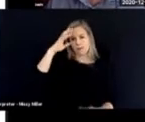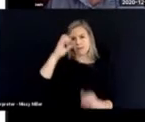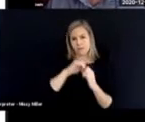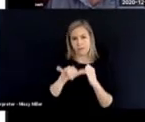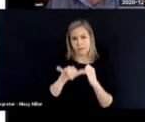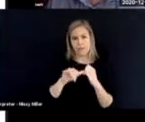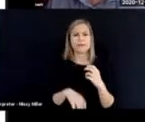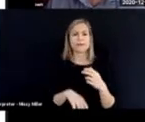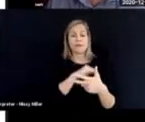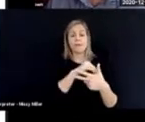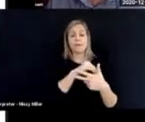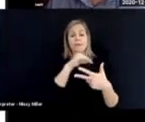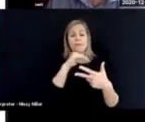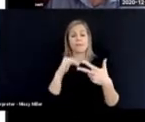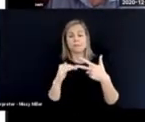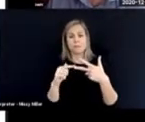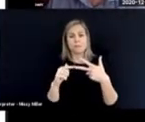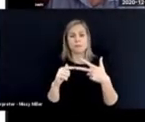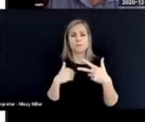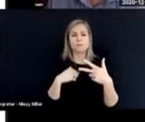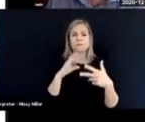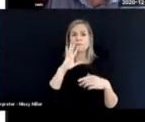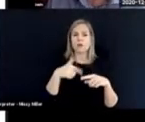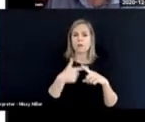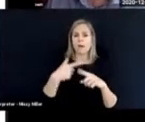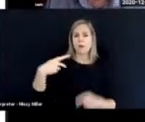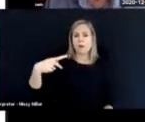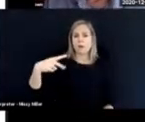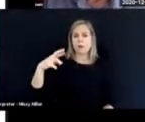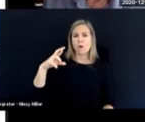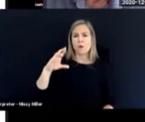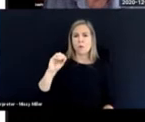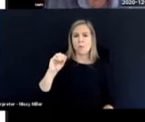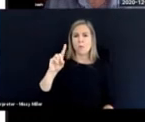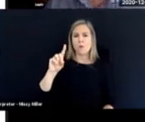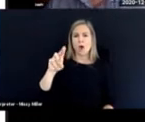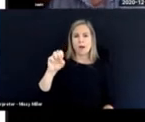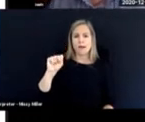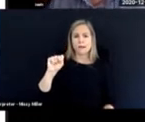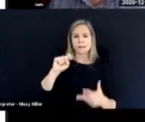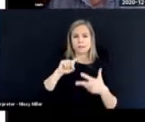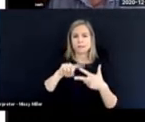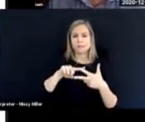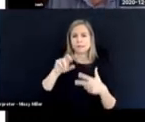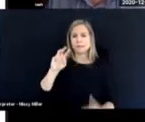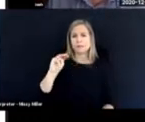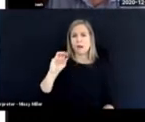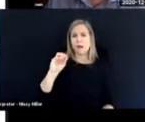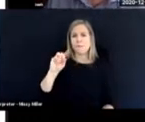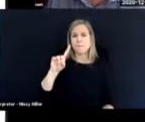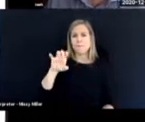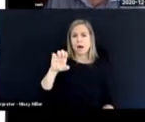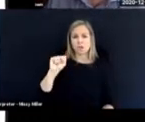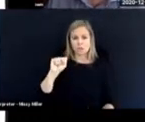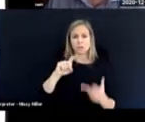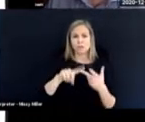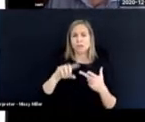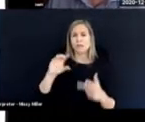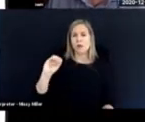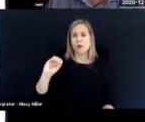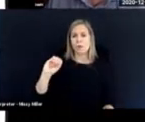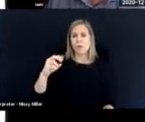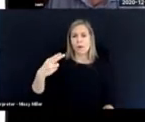products, modules, OHOA, O-H-O-A. And that stands